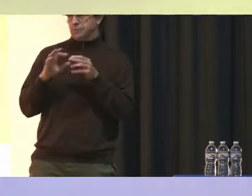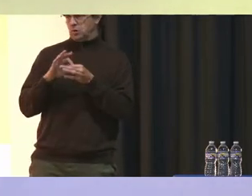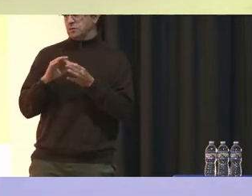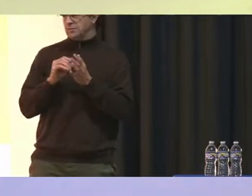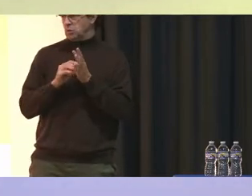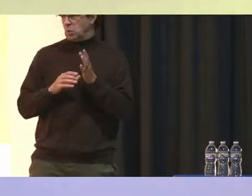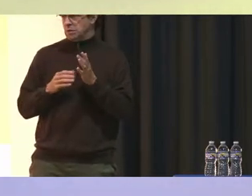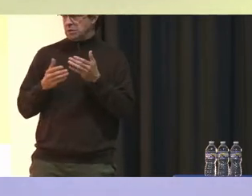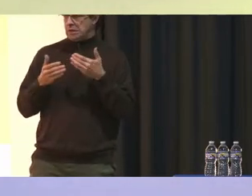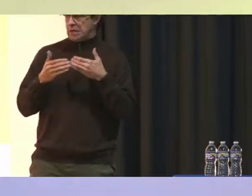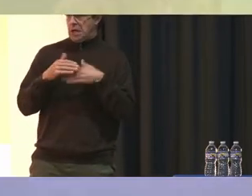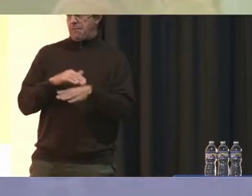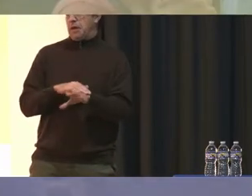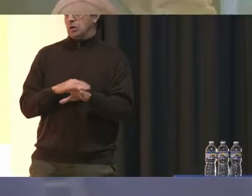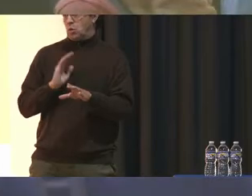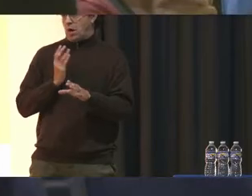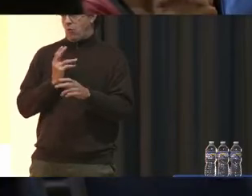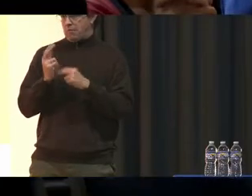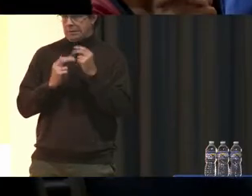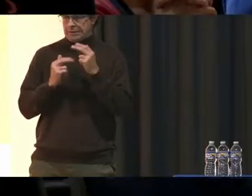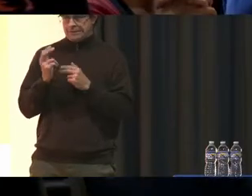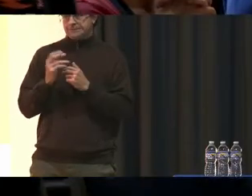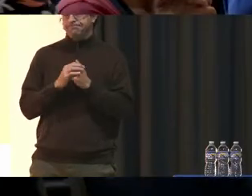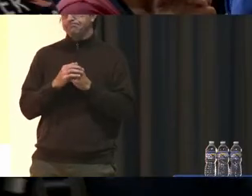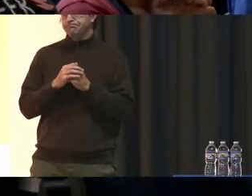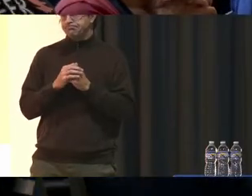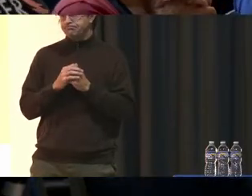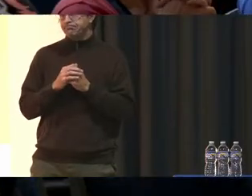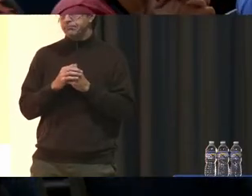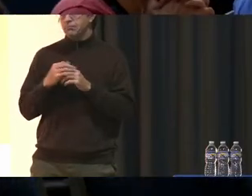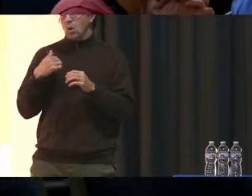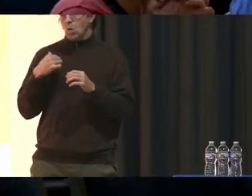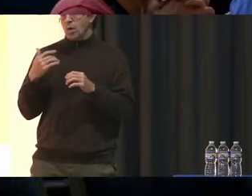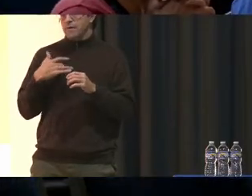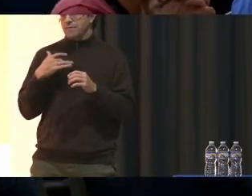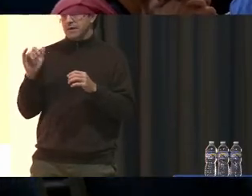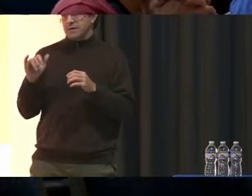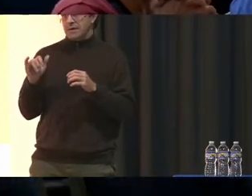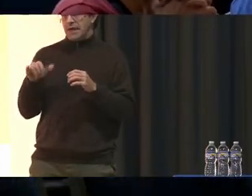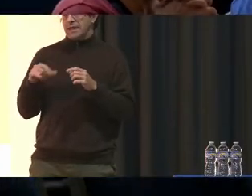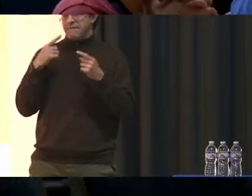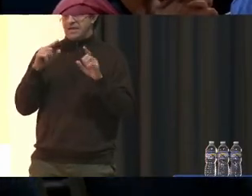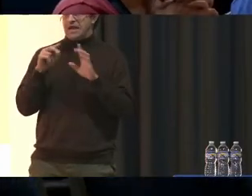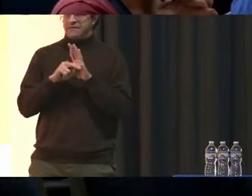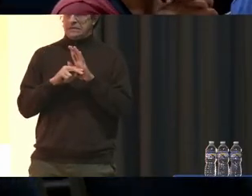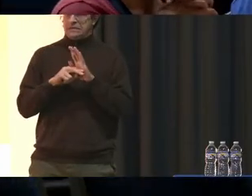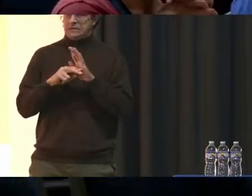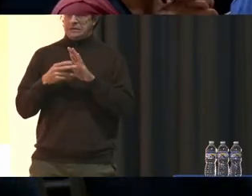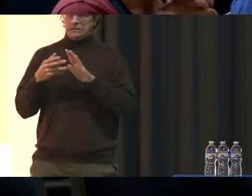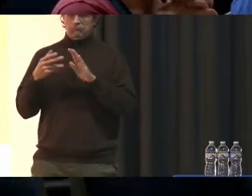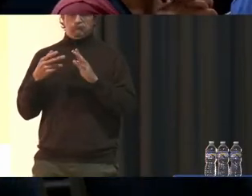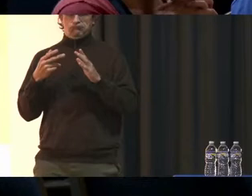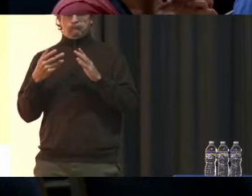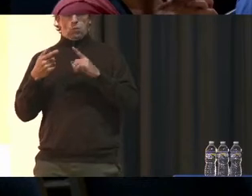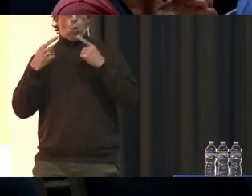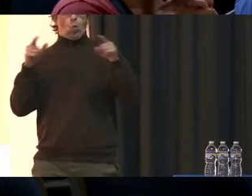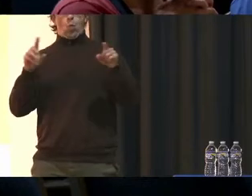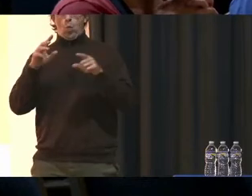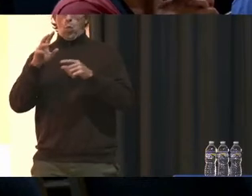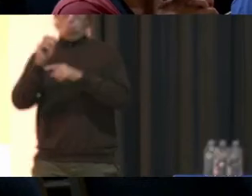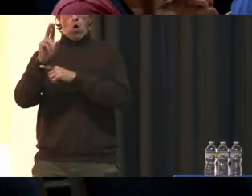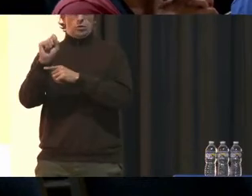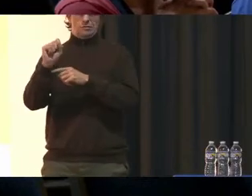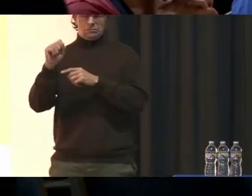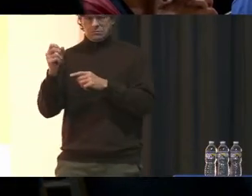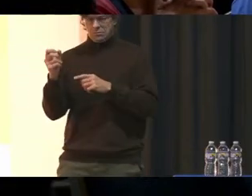students coming into our buildings We feel like the effectiveness works And we feel like